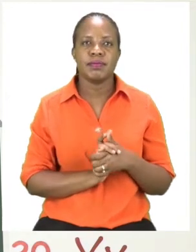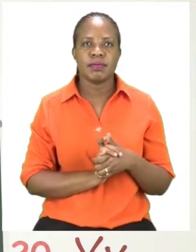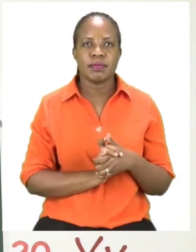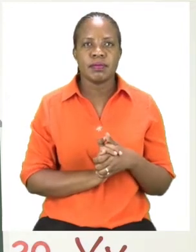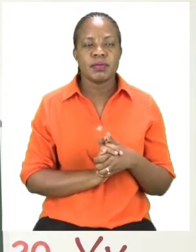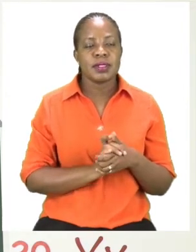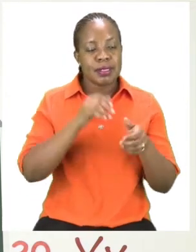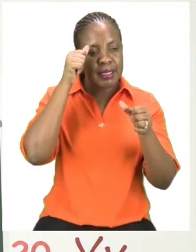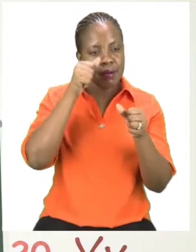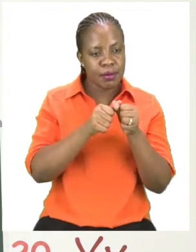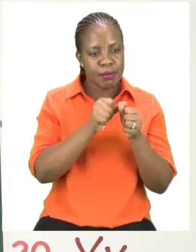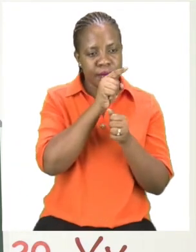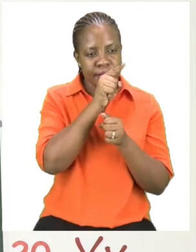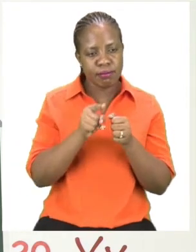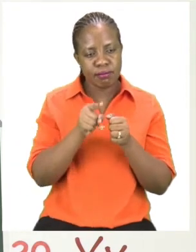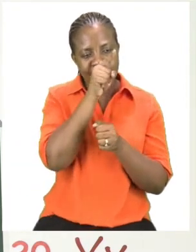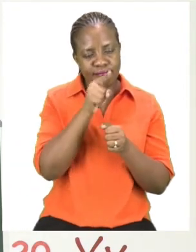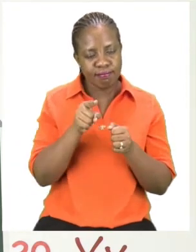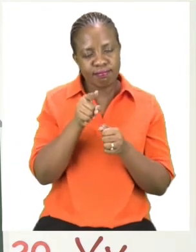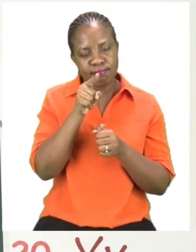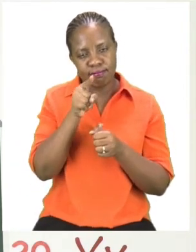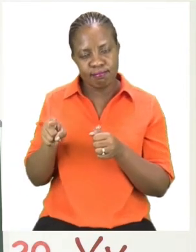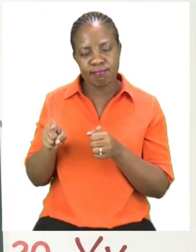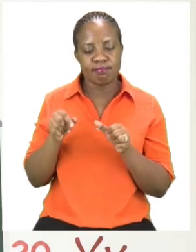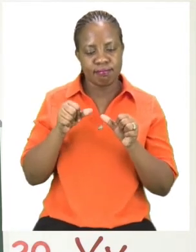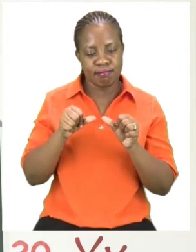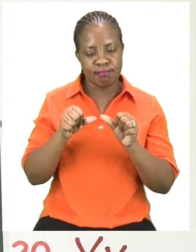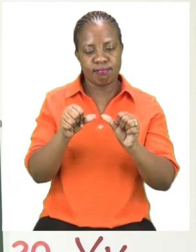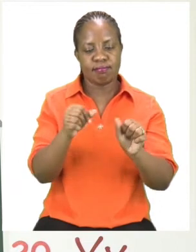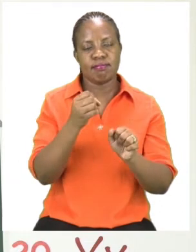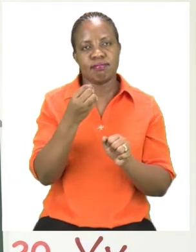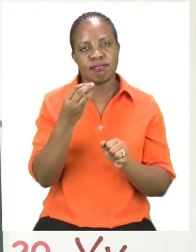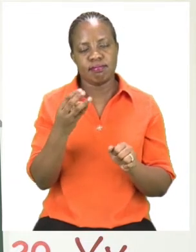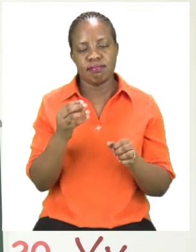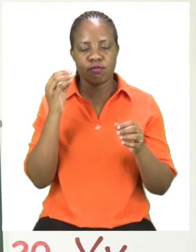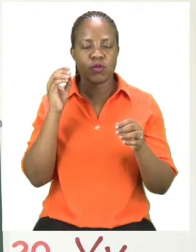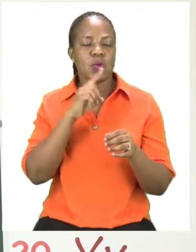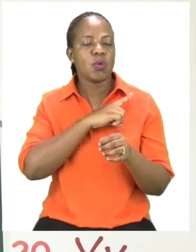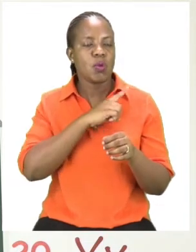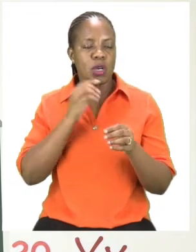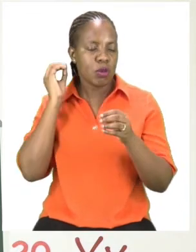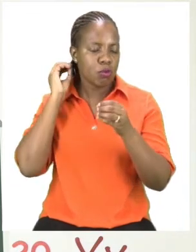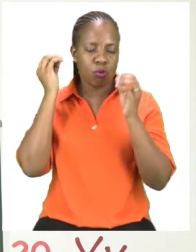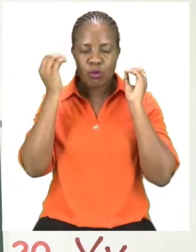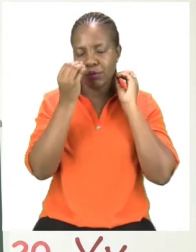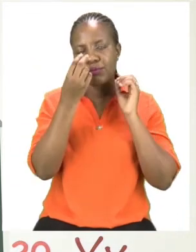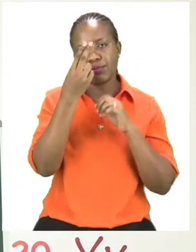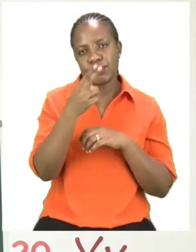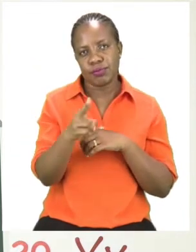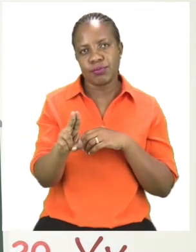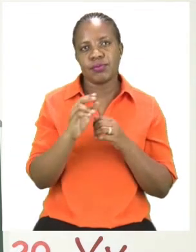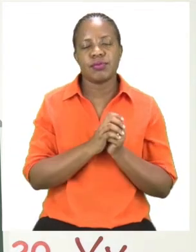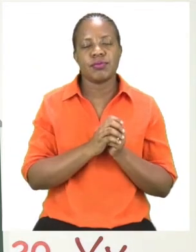Remember to cross out your sticks as you go so that you don't get confused. Let's begin with